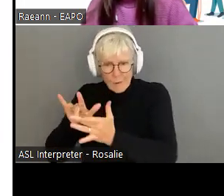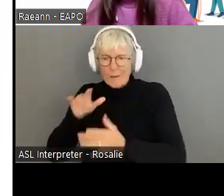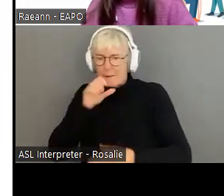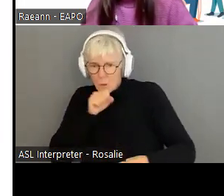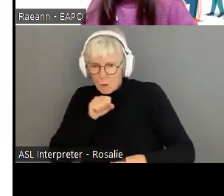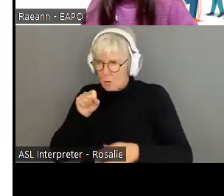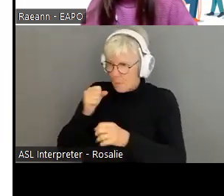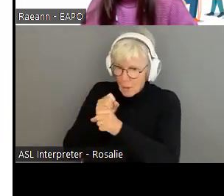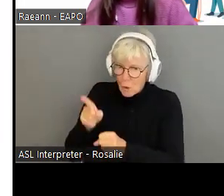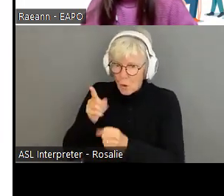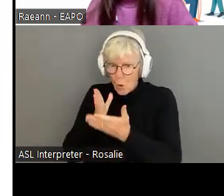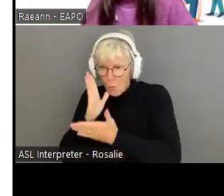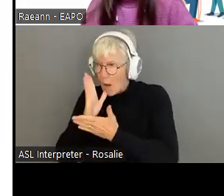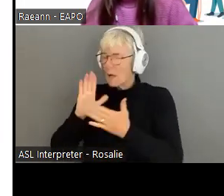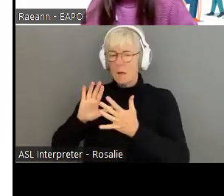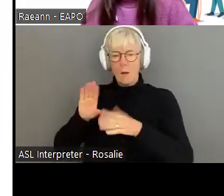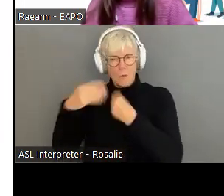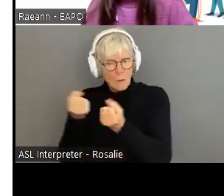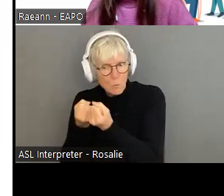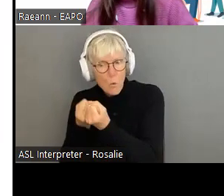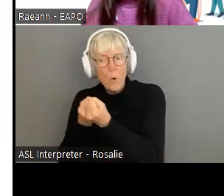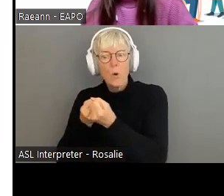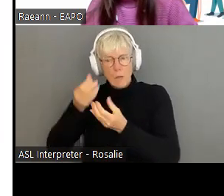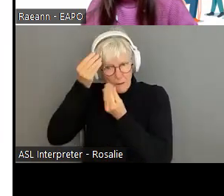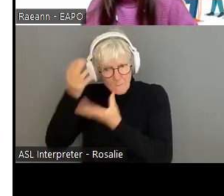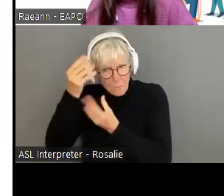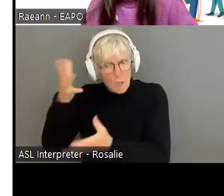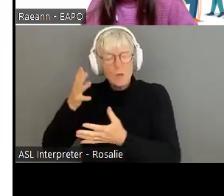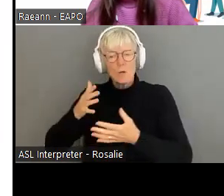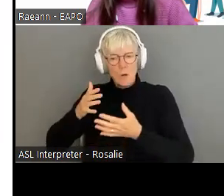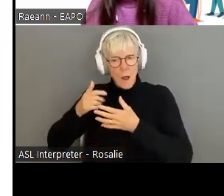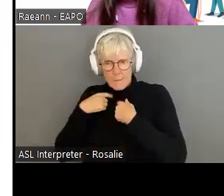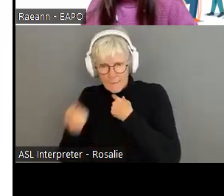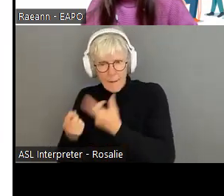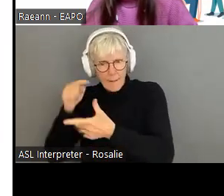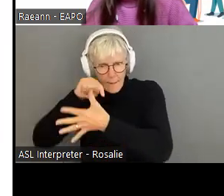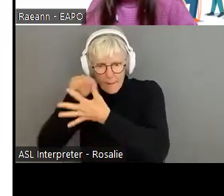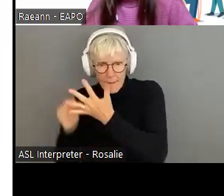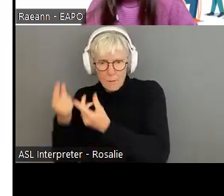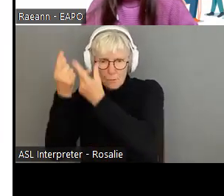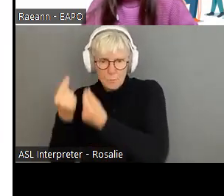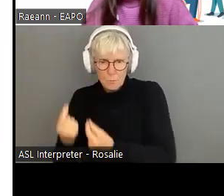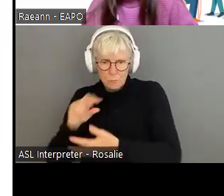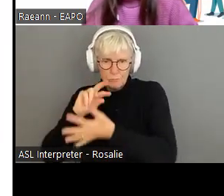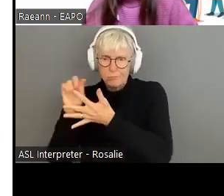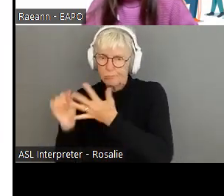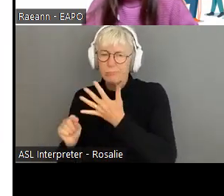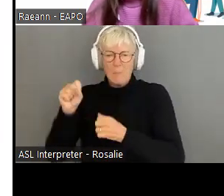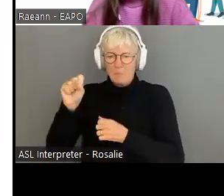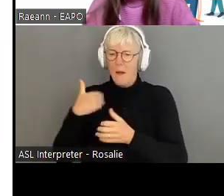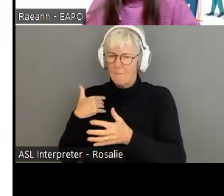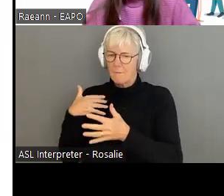that everything is okay and provide more resources and, um, uh, you know, so yes, there is follow-up.